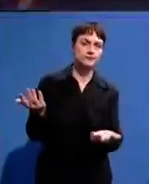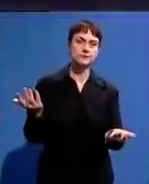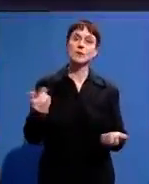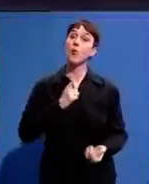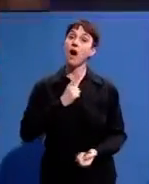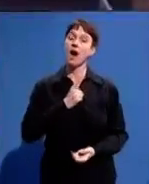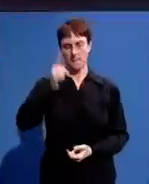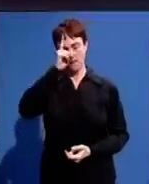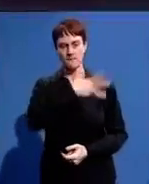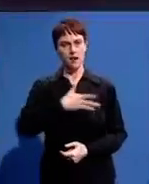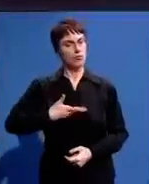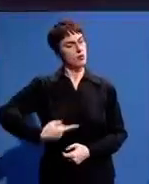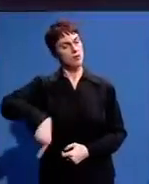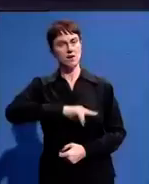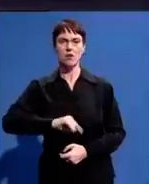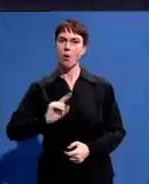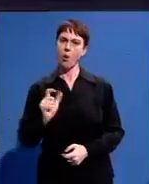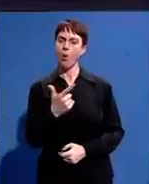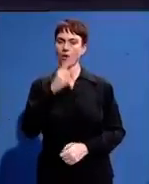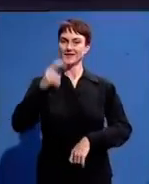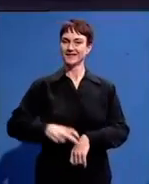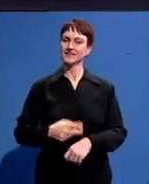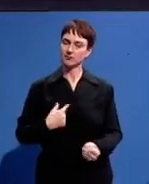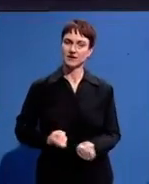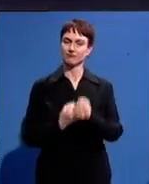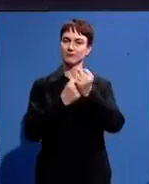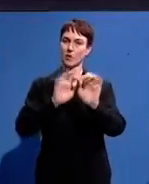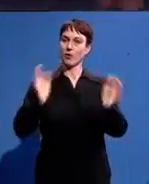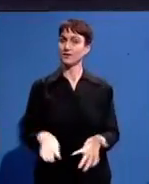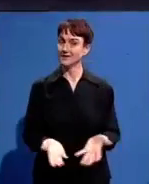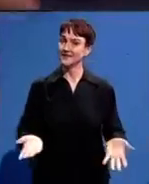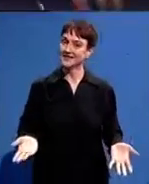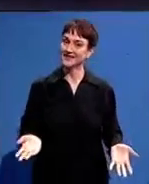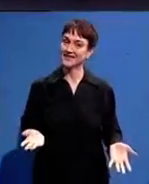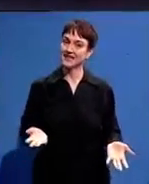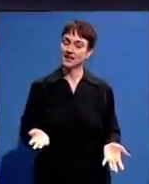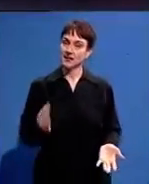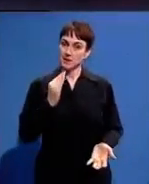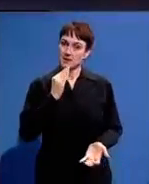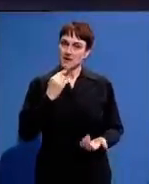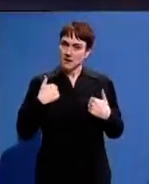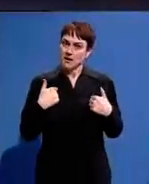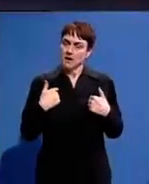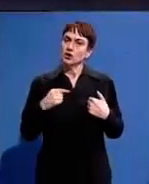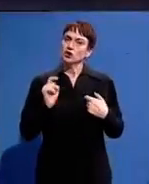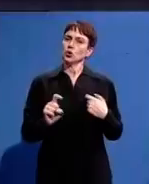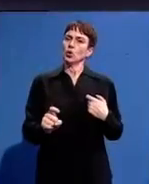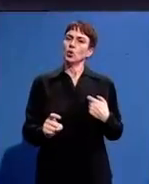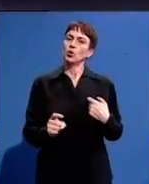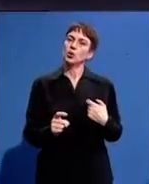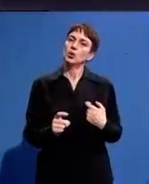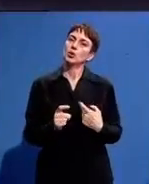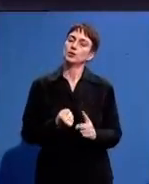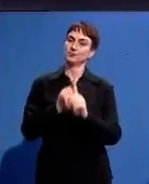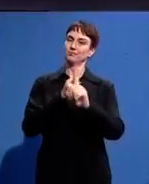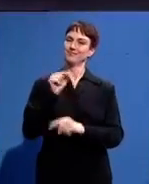women black women globally I mean I don't think that you know I would I would be short of what I meant to do in this world so I